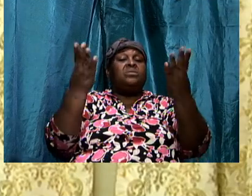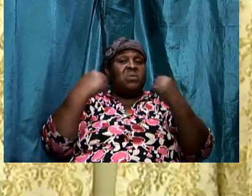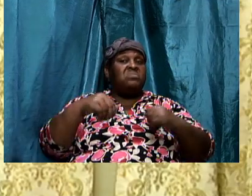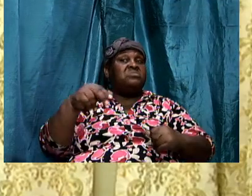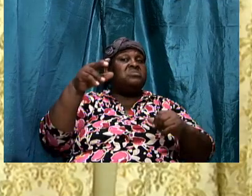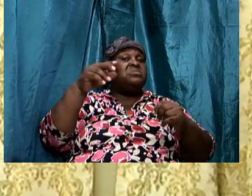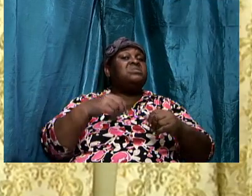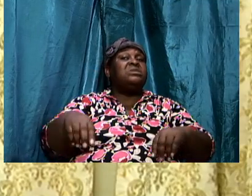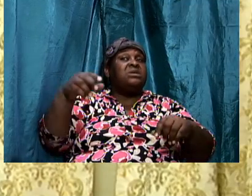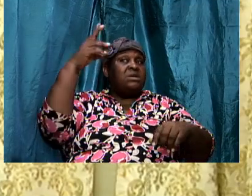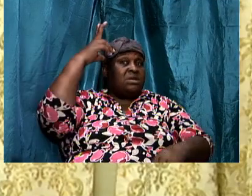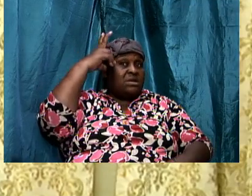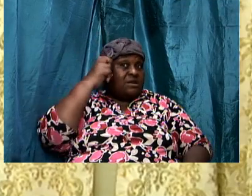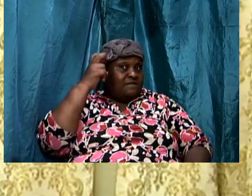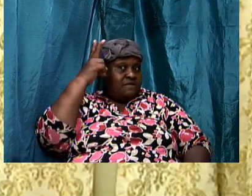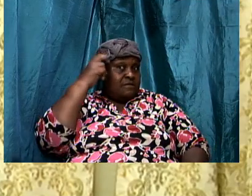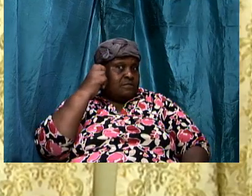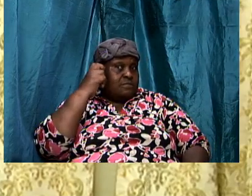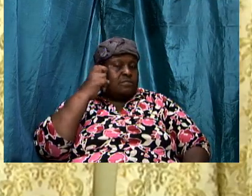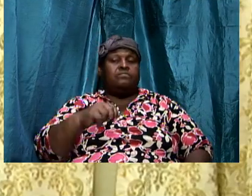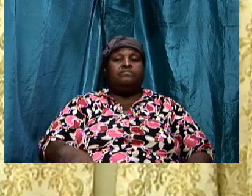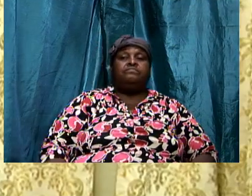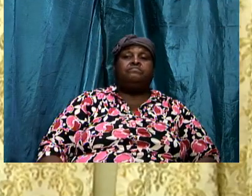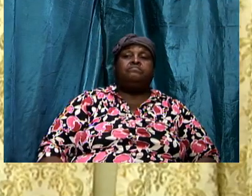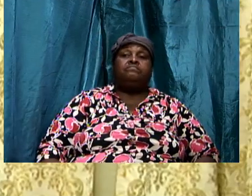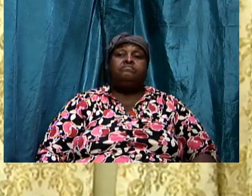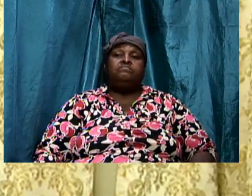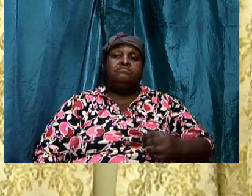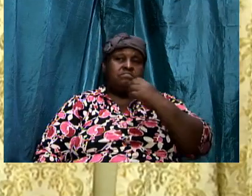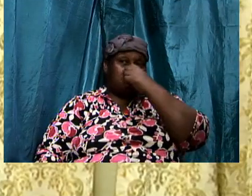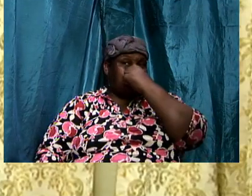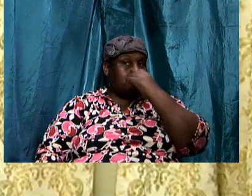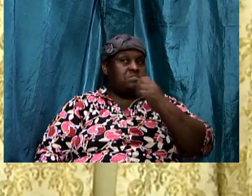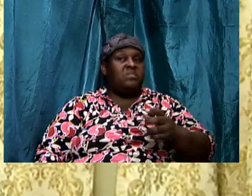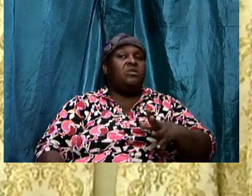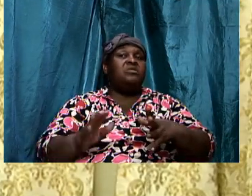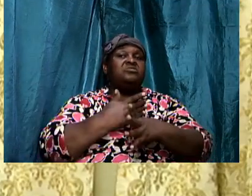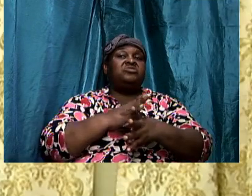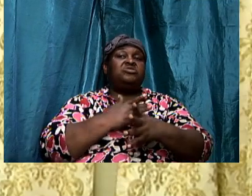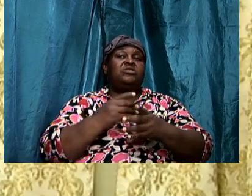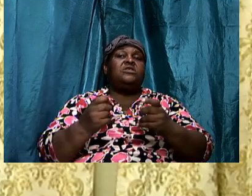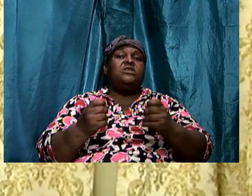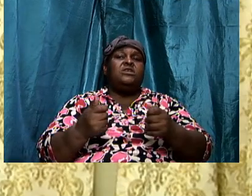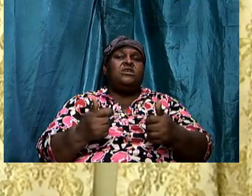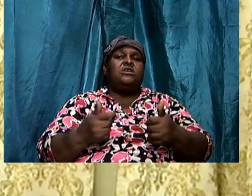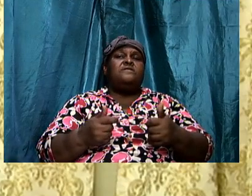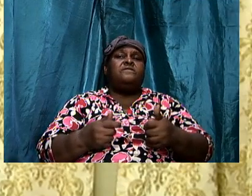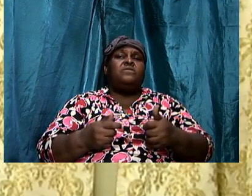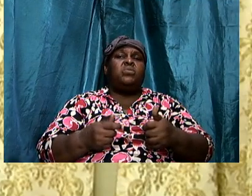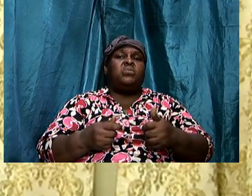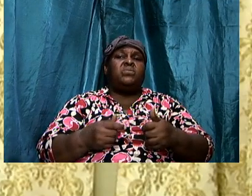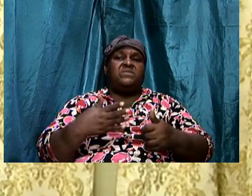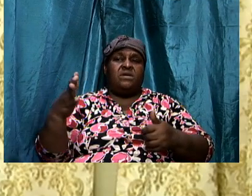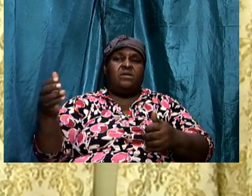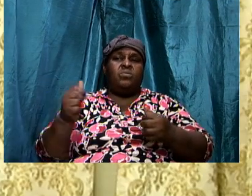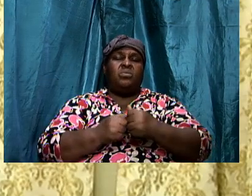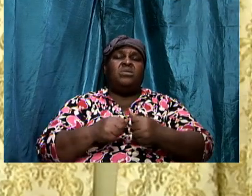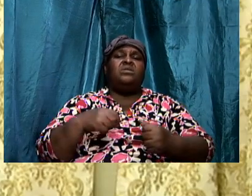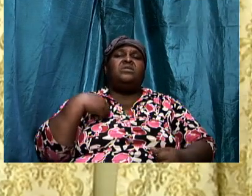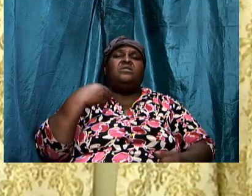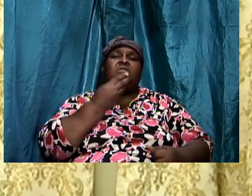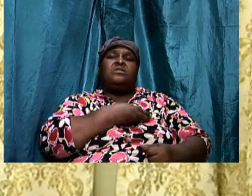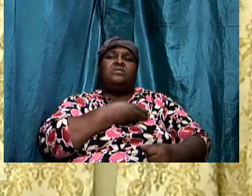so I'm going to share two little some a few points with us as we drill in and as we get